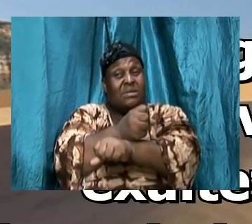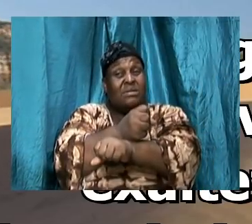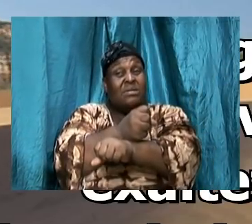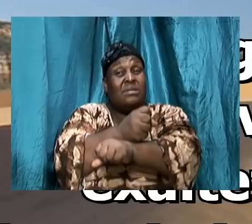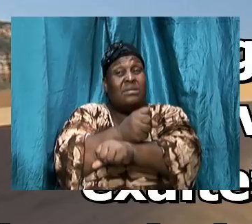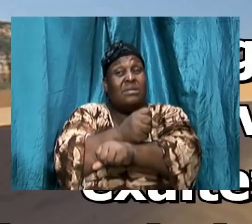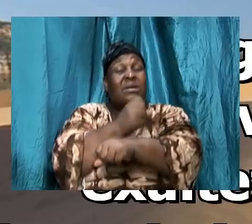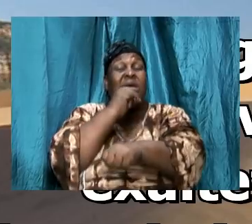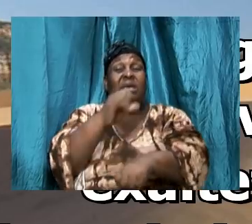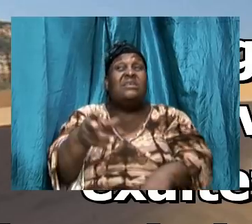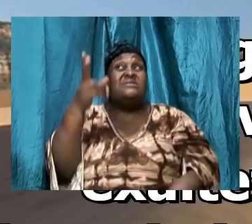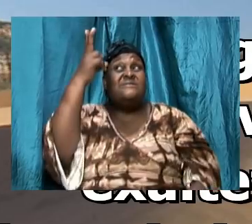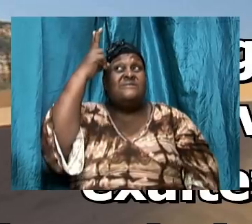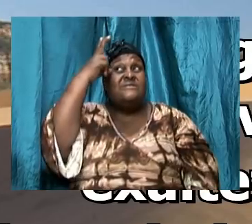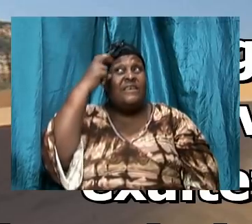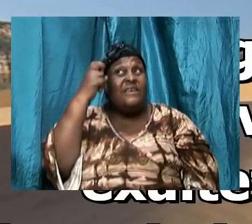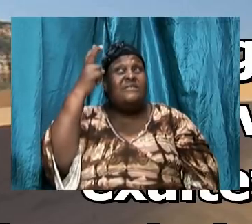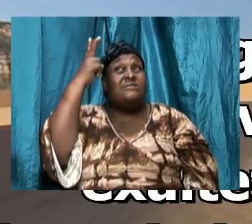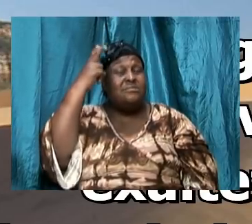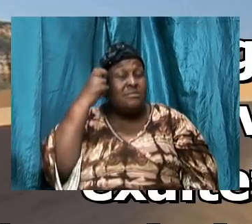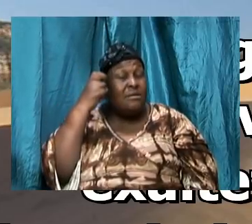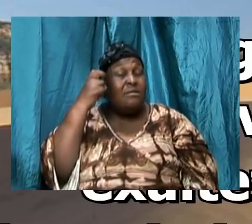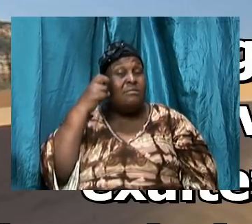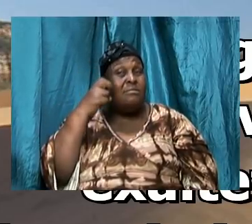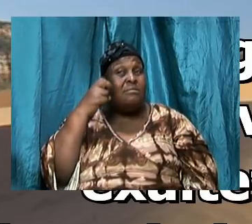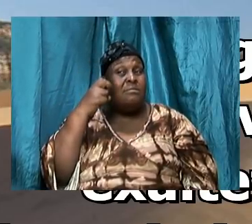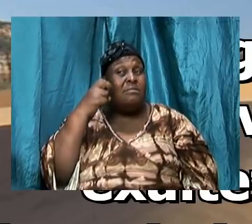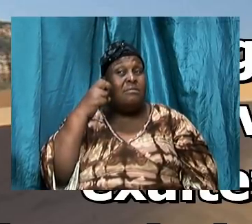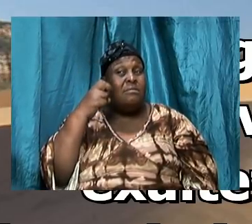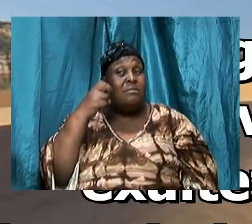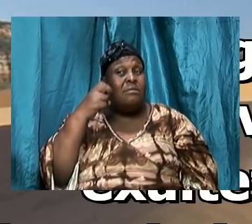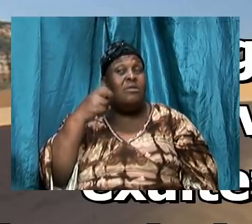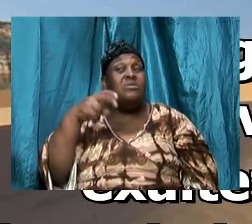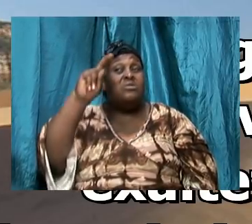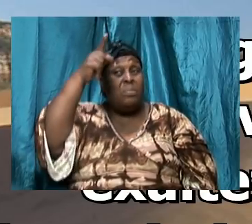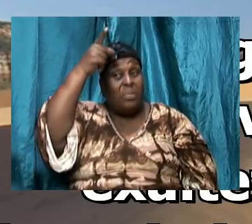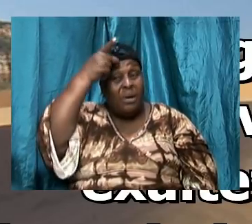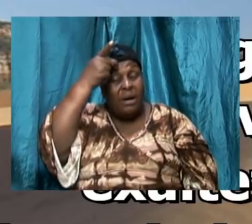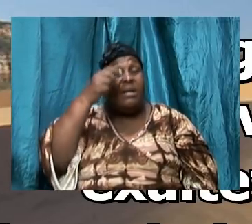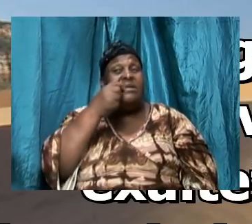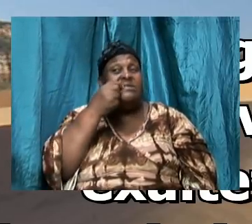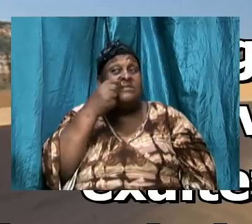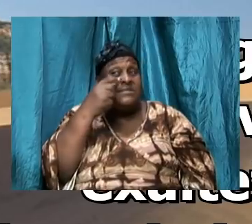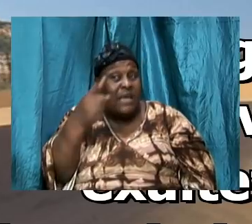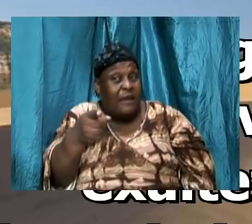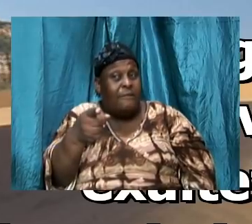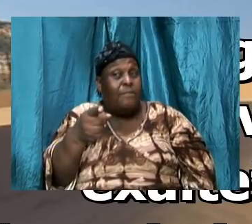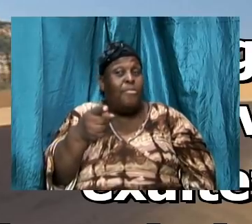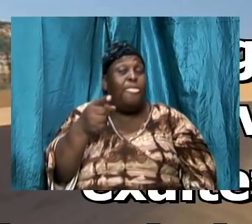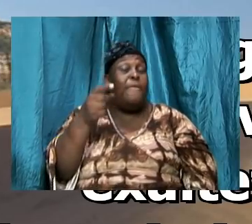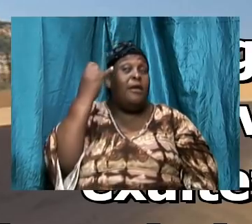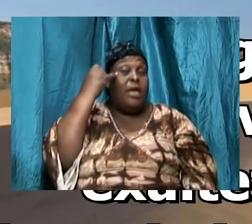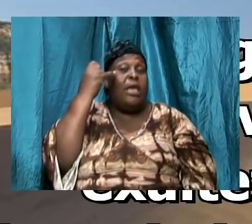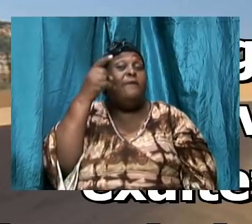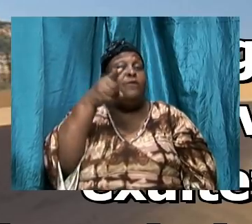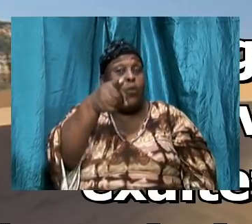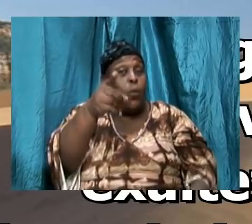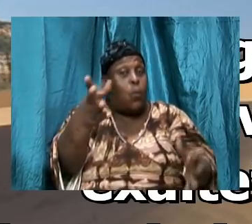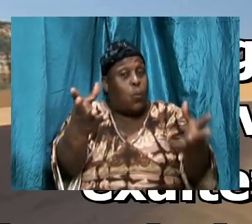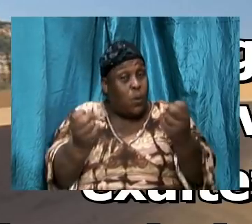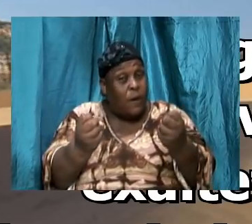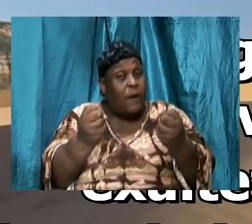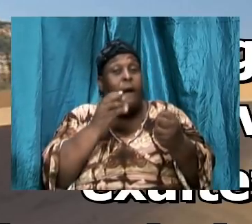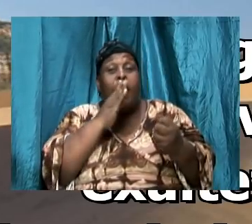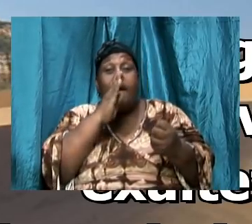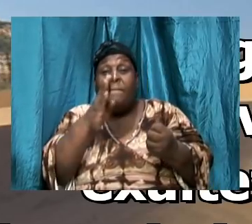So Paul is saying, listen, if you are going to be an overcomer, you know, if you are going to be a Christian, know,